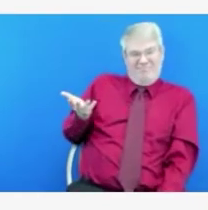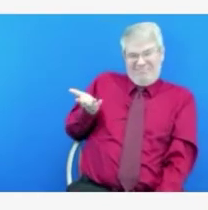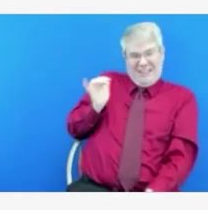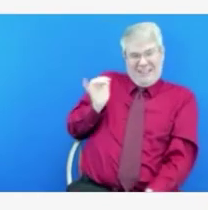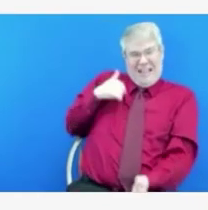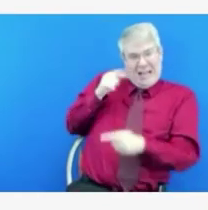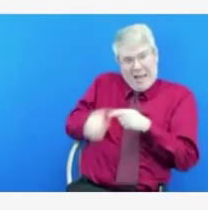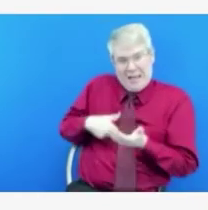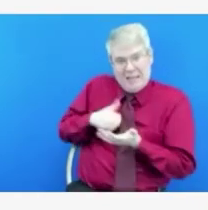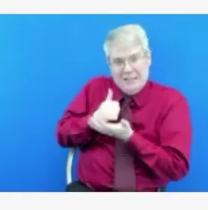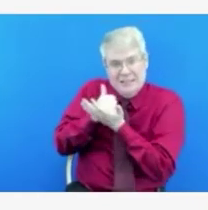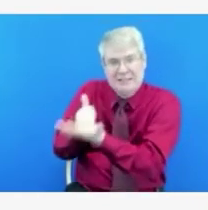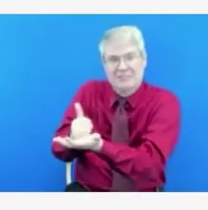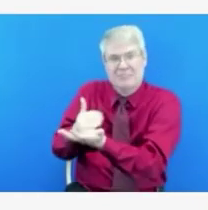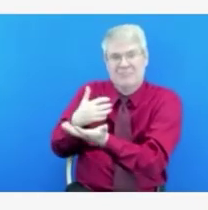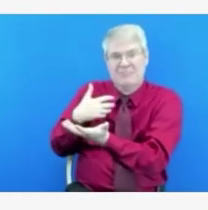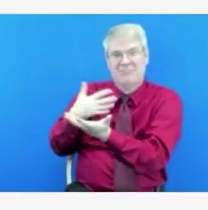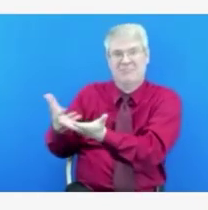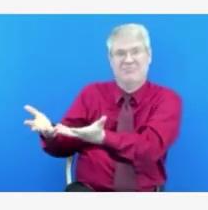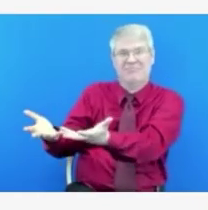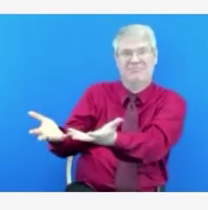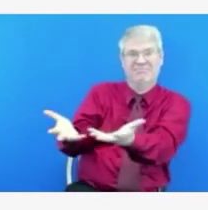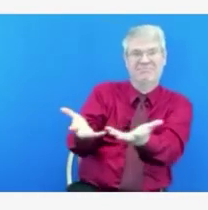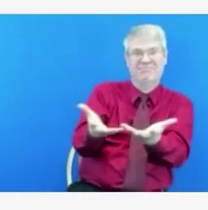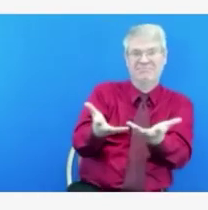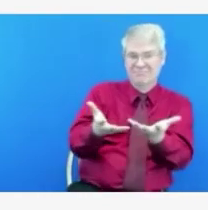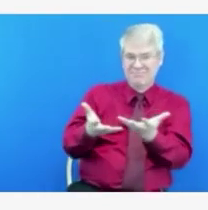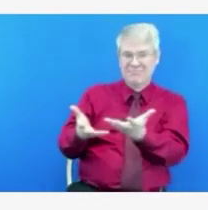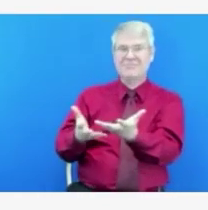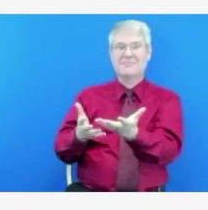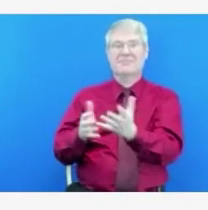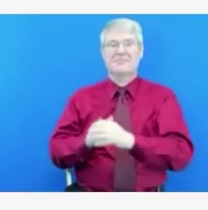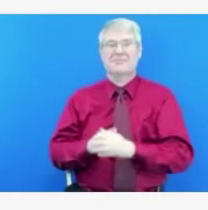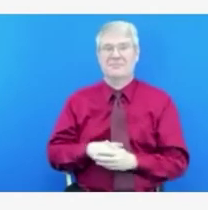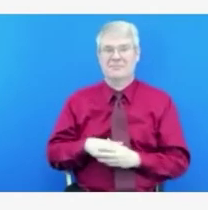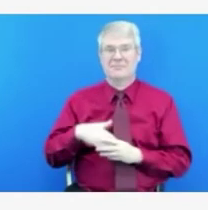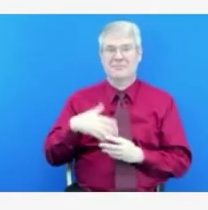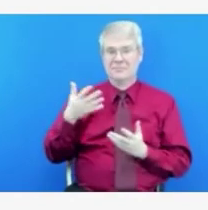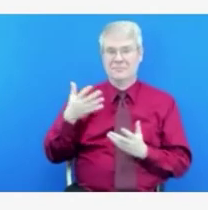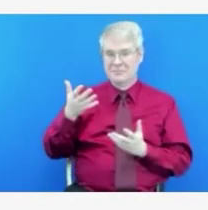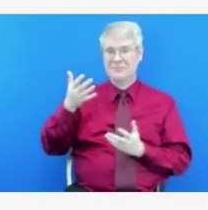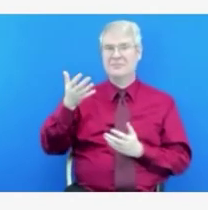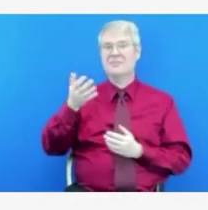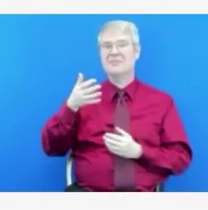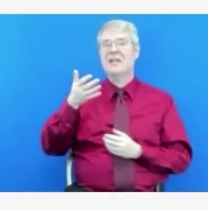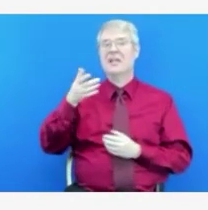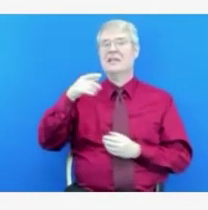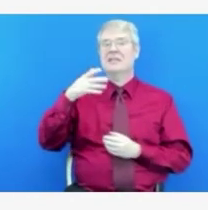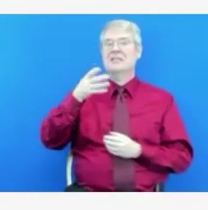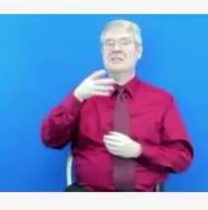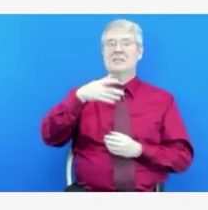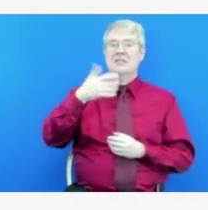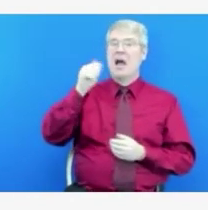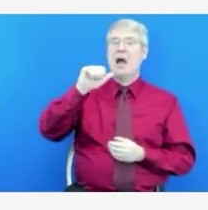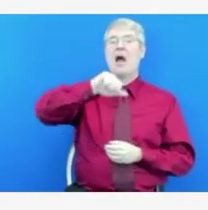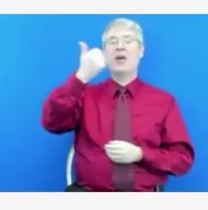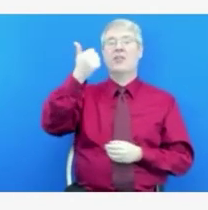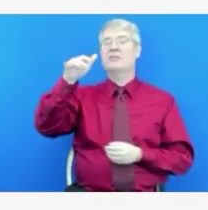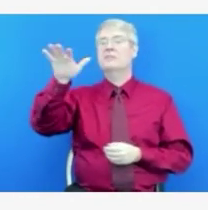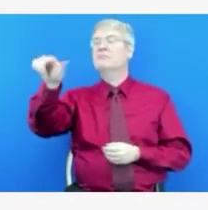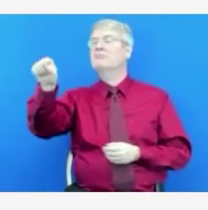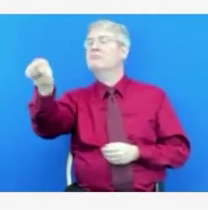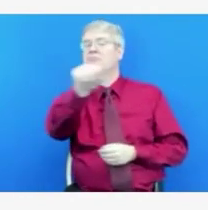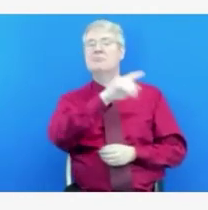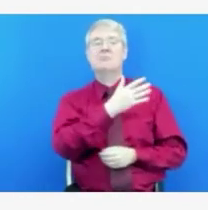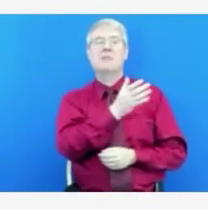particularly those with COVID. And then the last thing to recognize is that our colleagues who